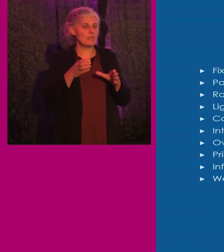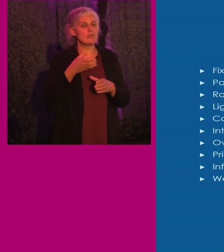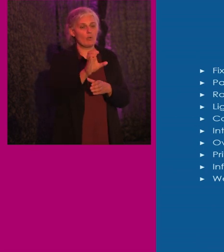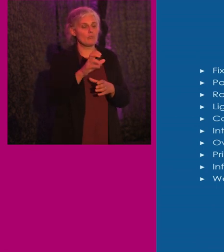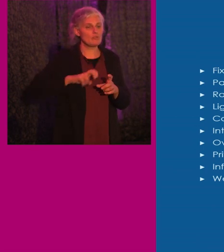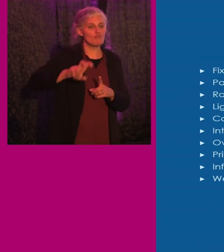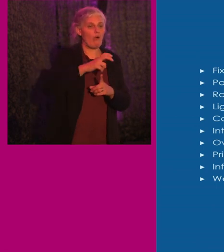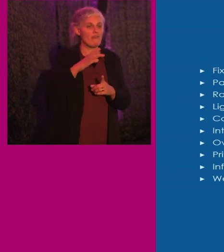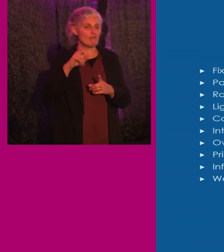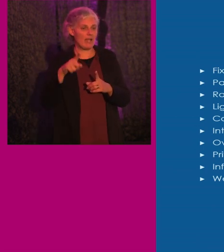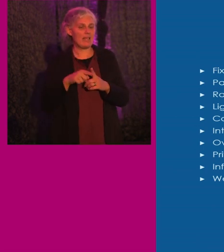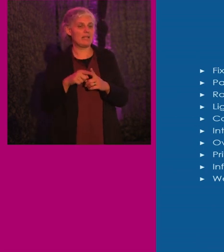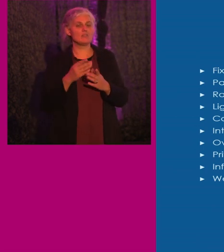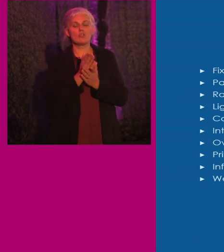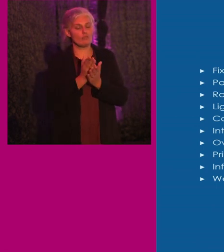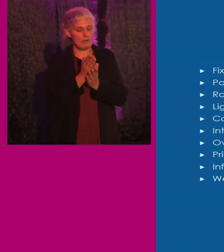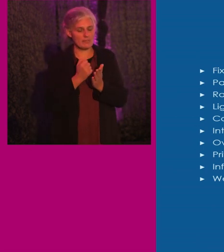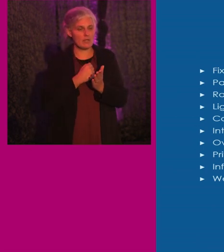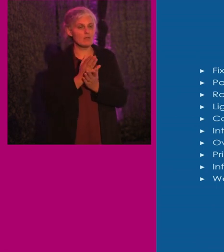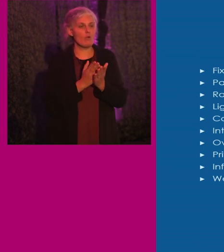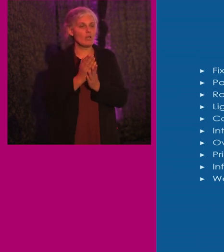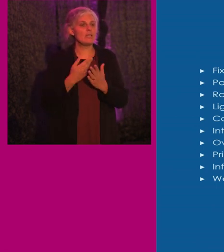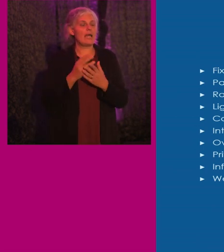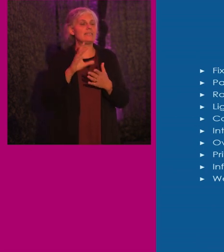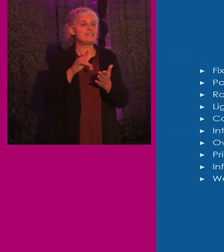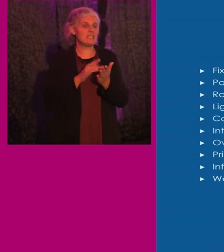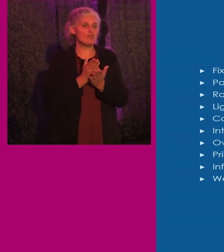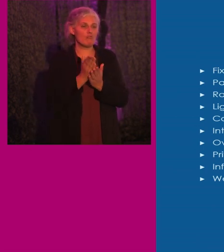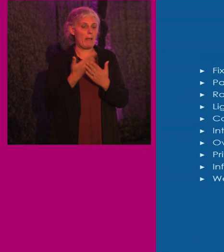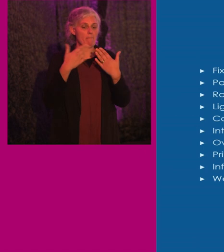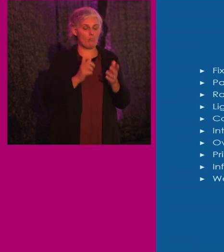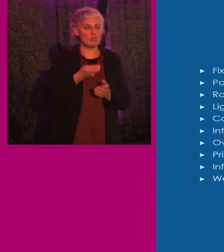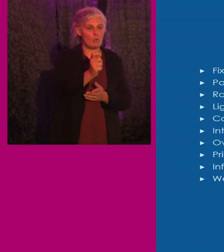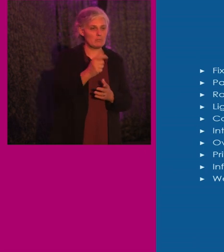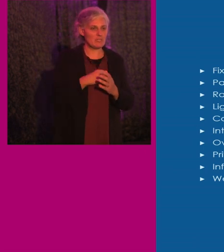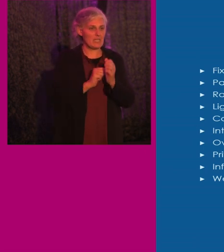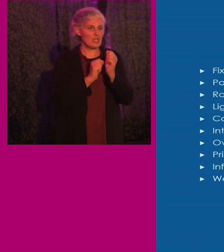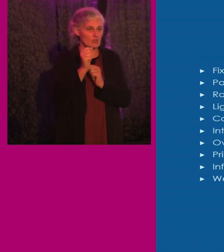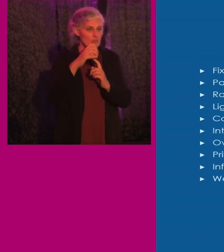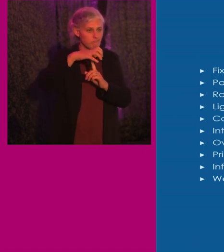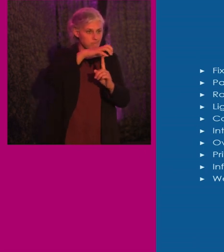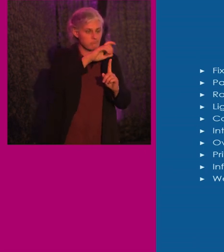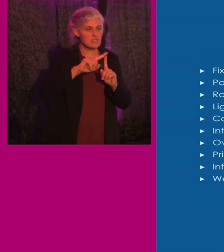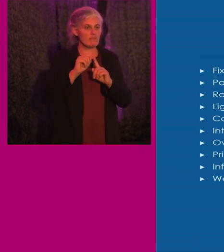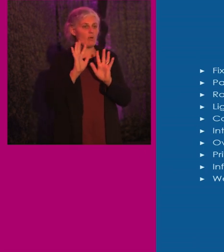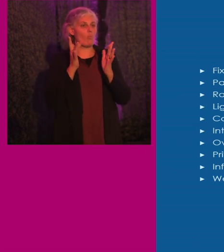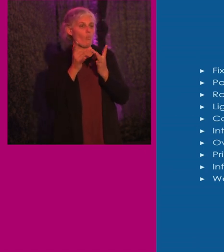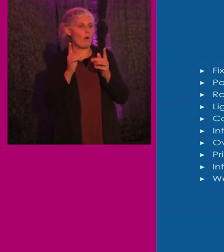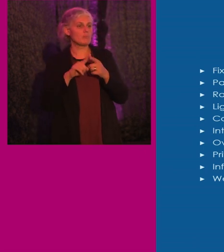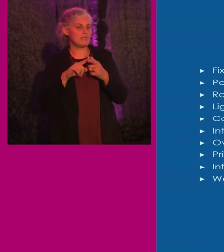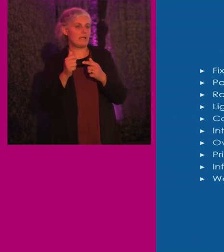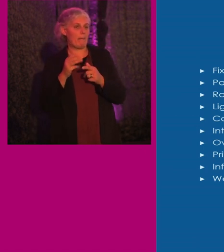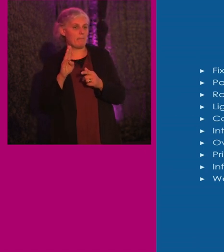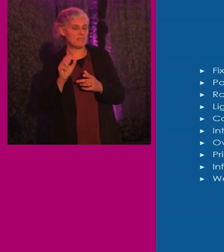intercity rail, over the road buses, private transportation, infrastructure, and websites and apps.